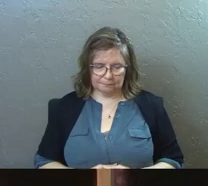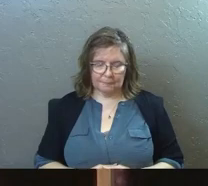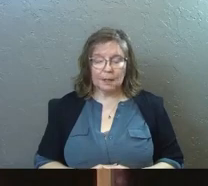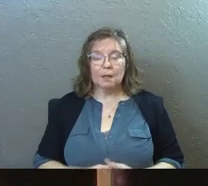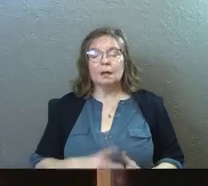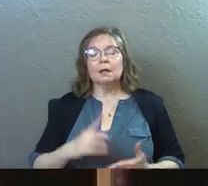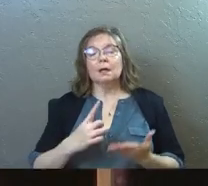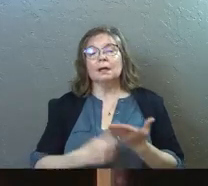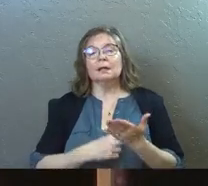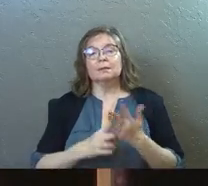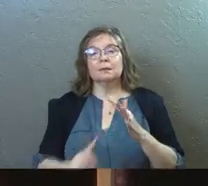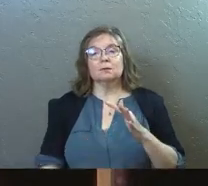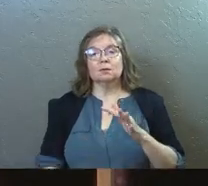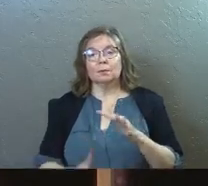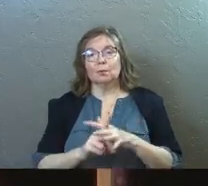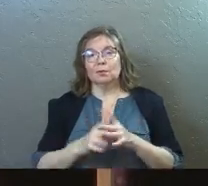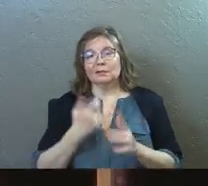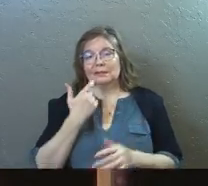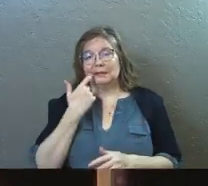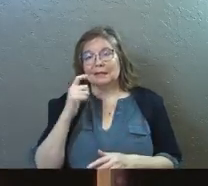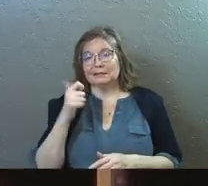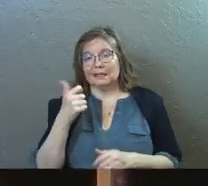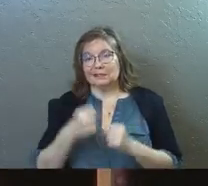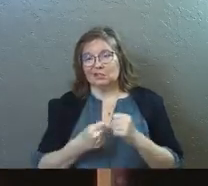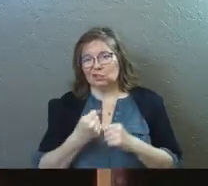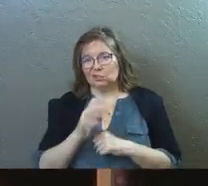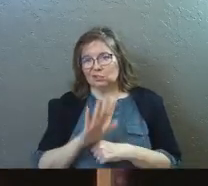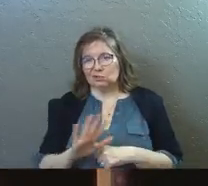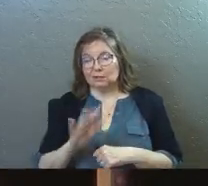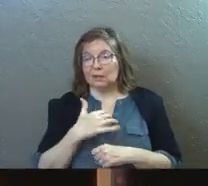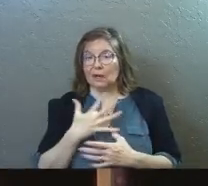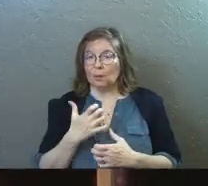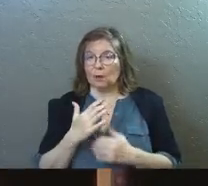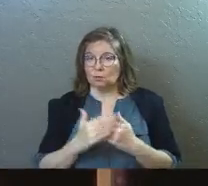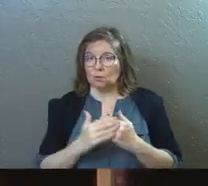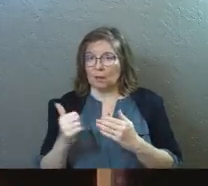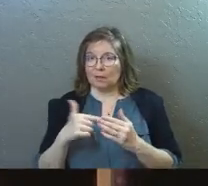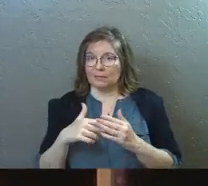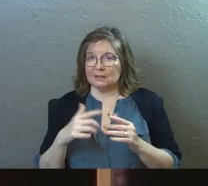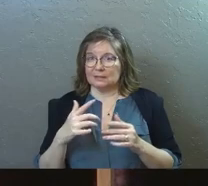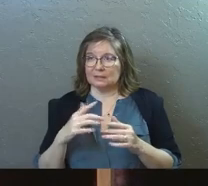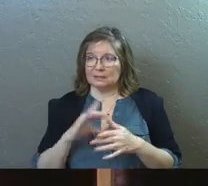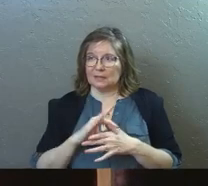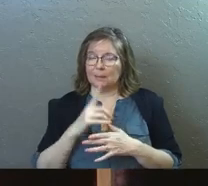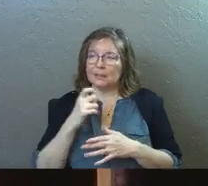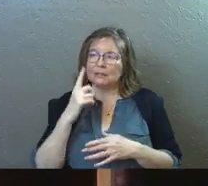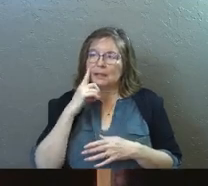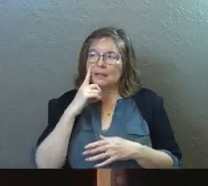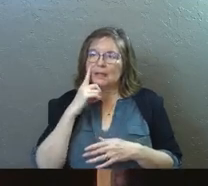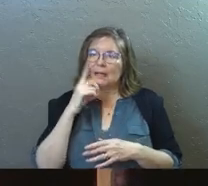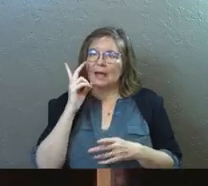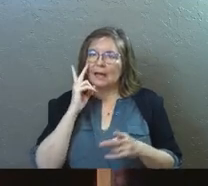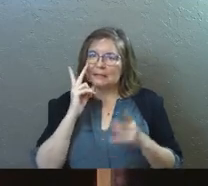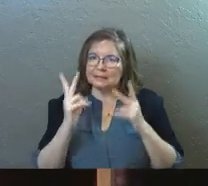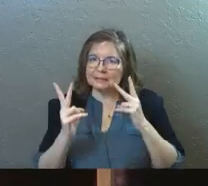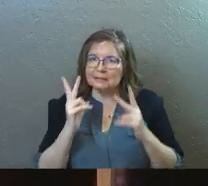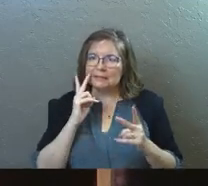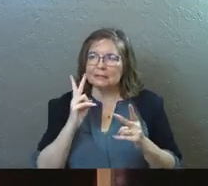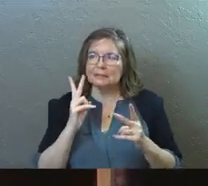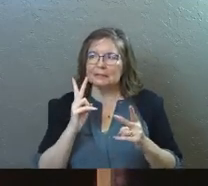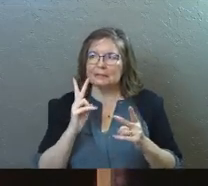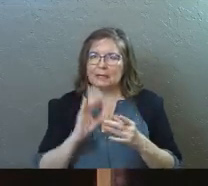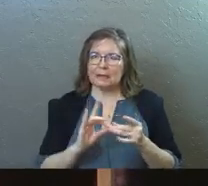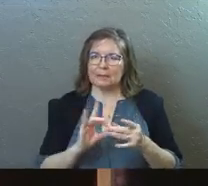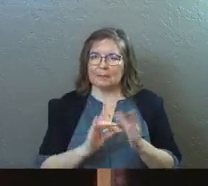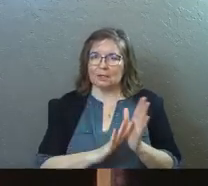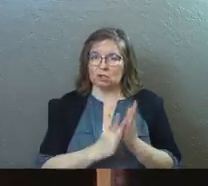There's something that has emerged in the last 10 years or so that I'd like to call out in this context because I think I see it in the